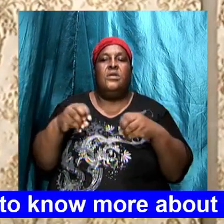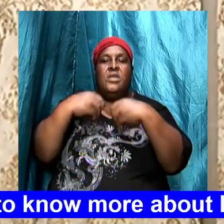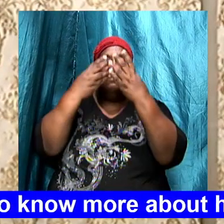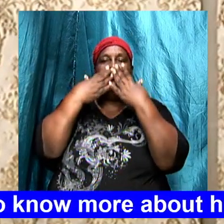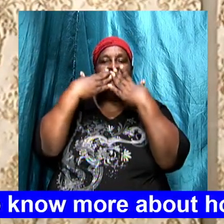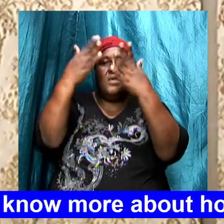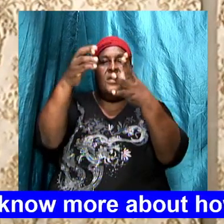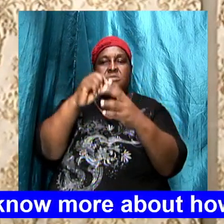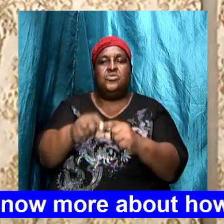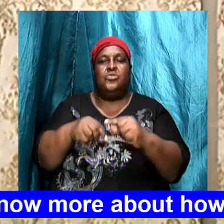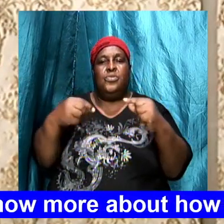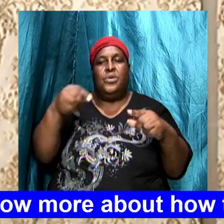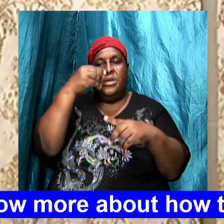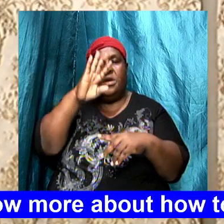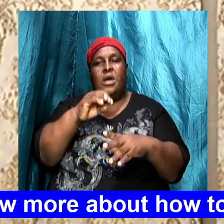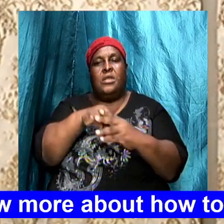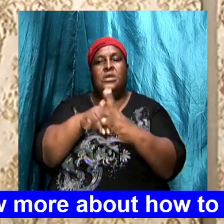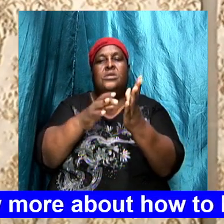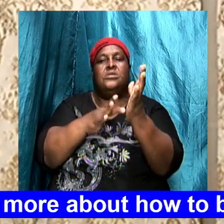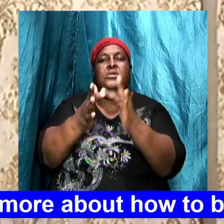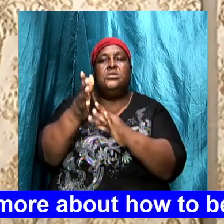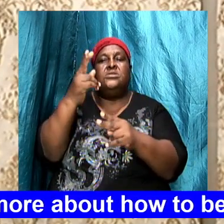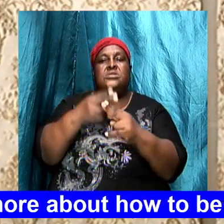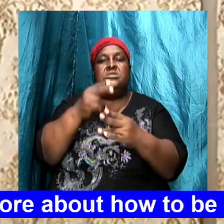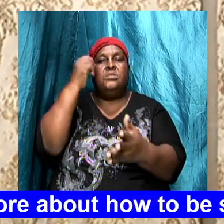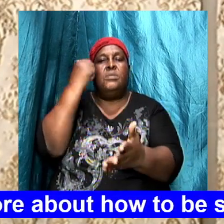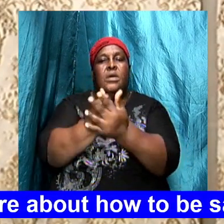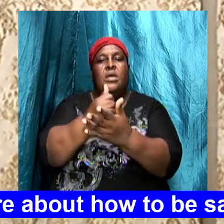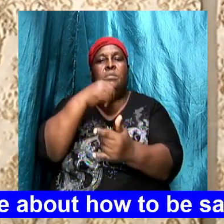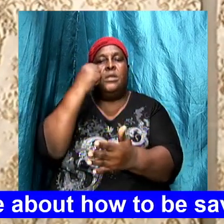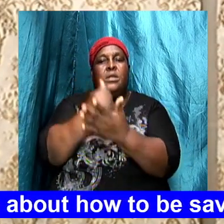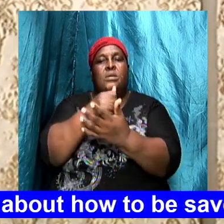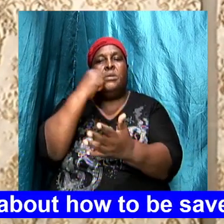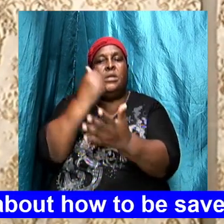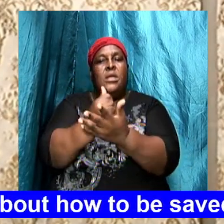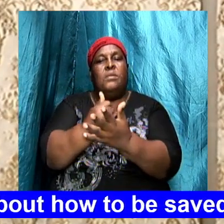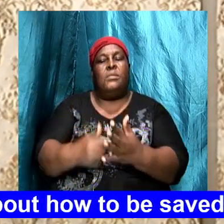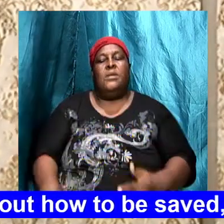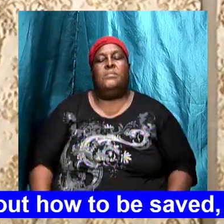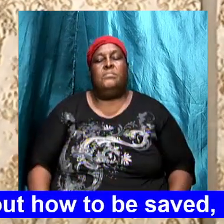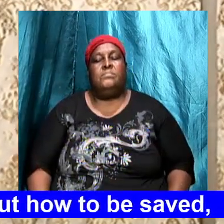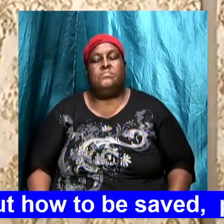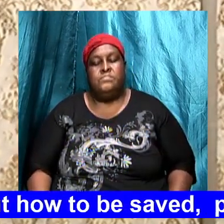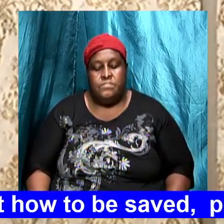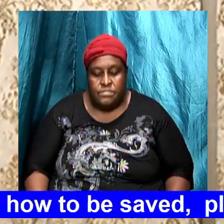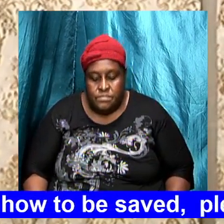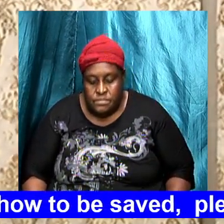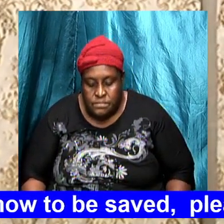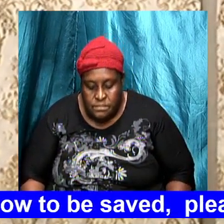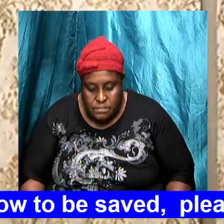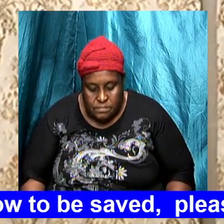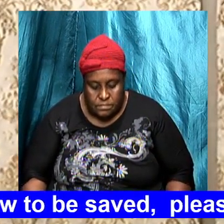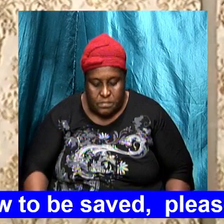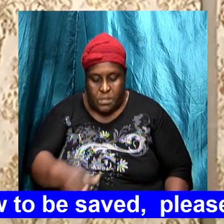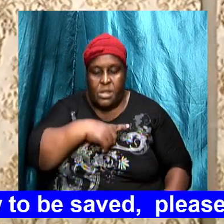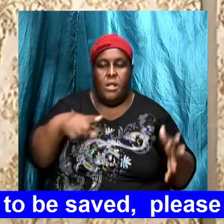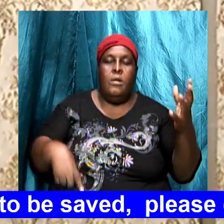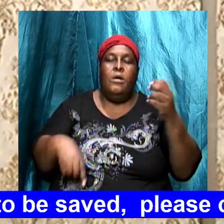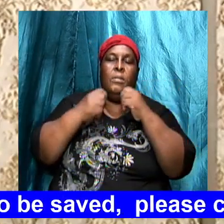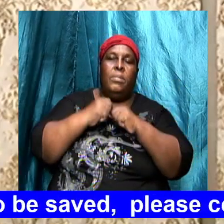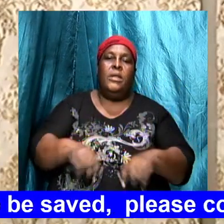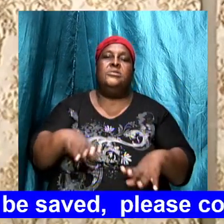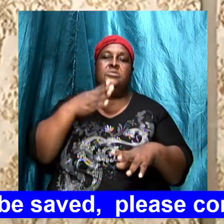in Jesus name amen amen amen the Lord bless you